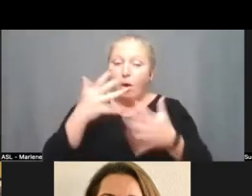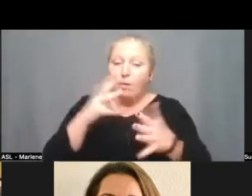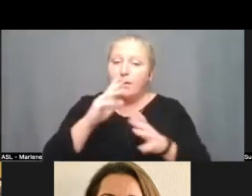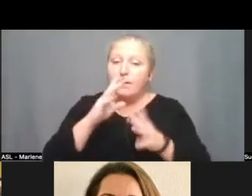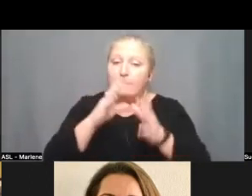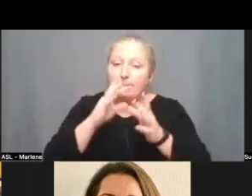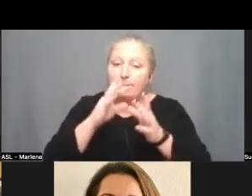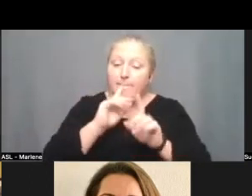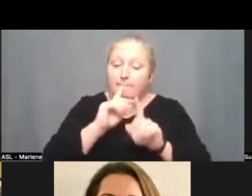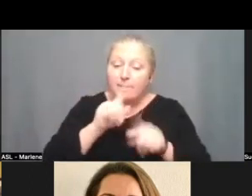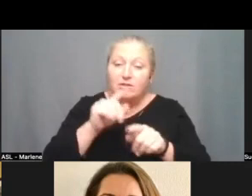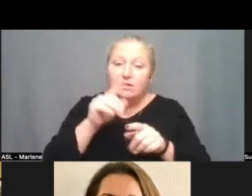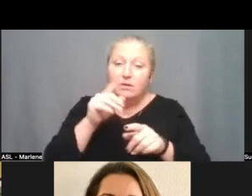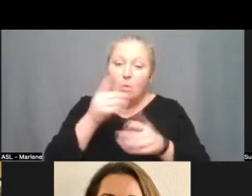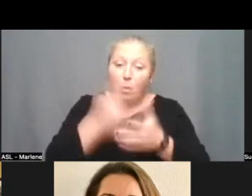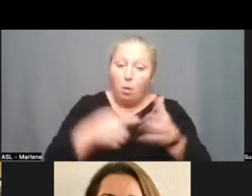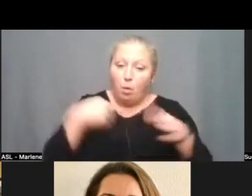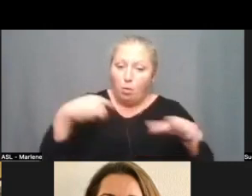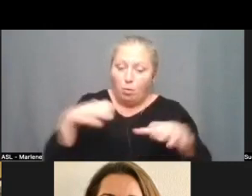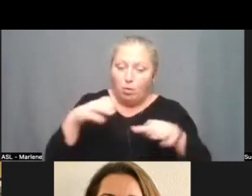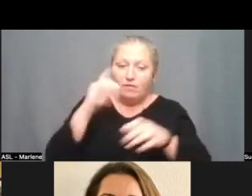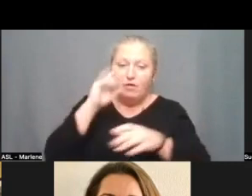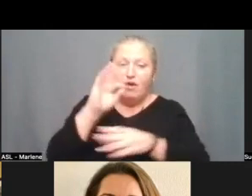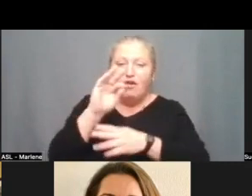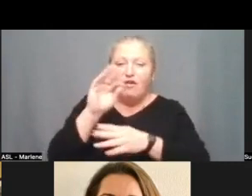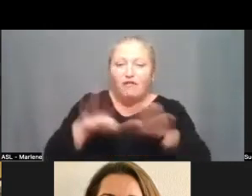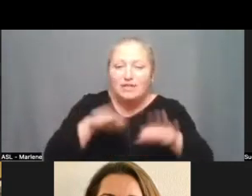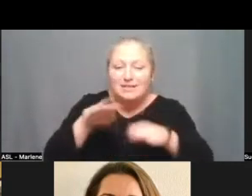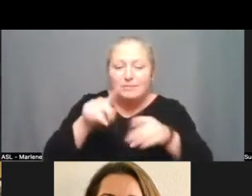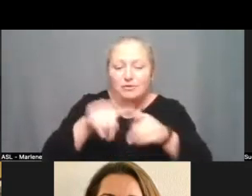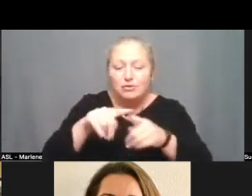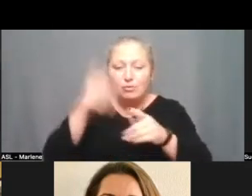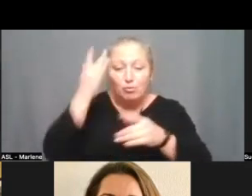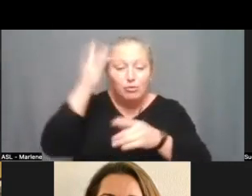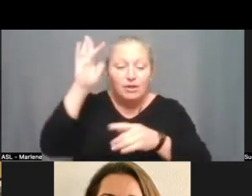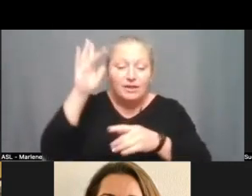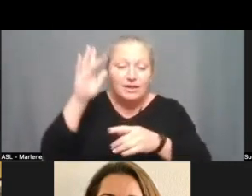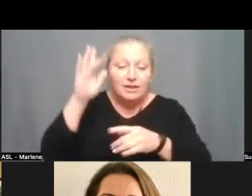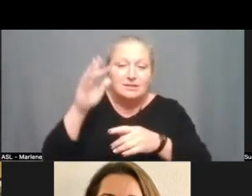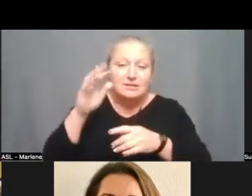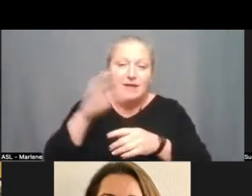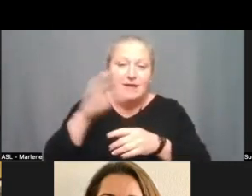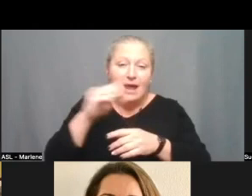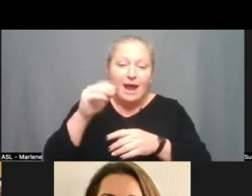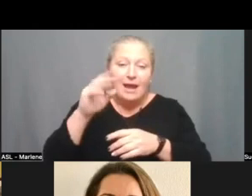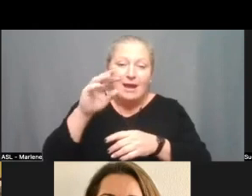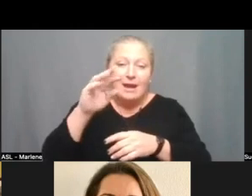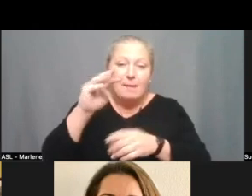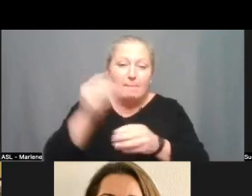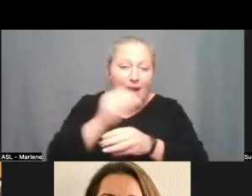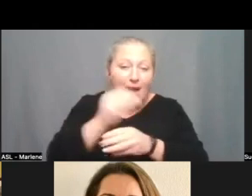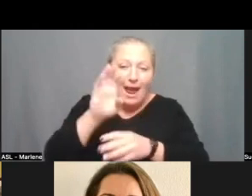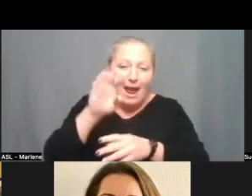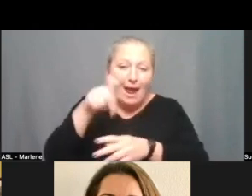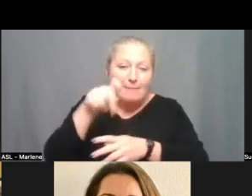we're doing you know with our footsteps to brilliance and our um st math which again are really uh